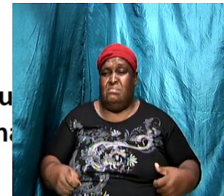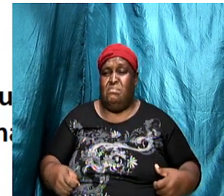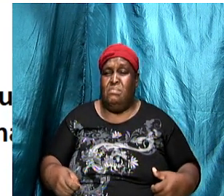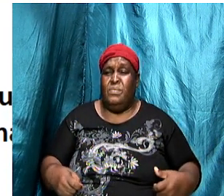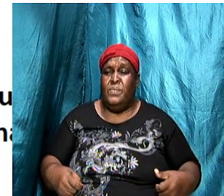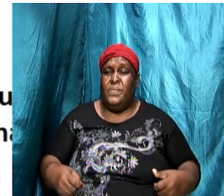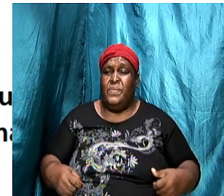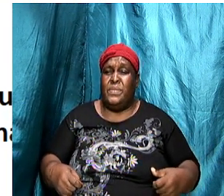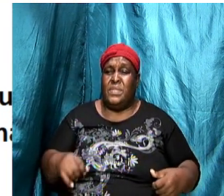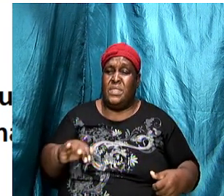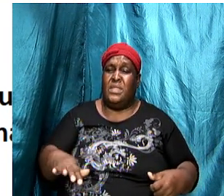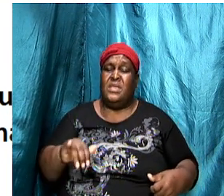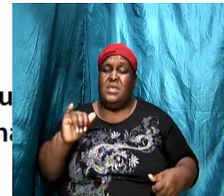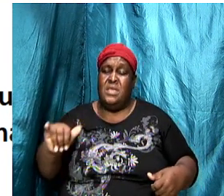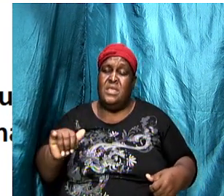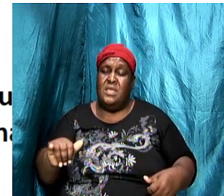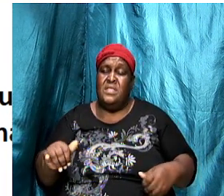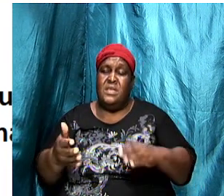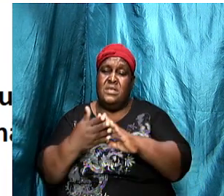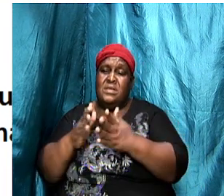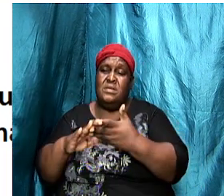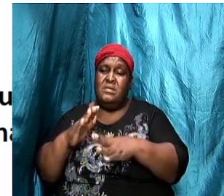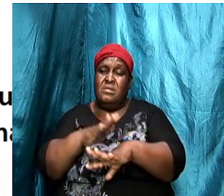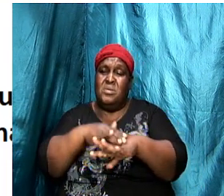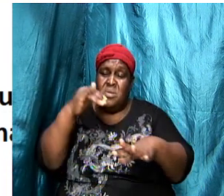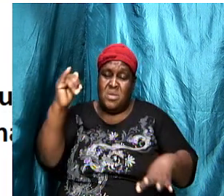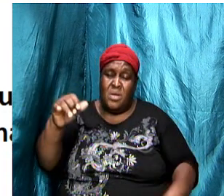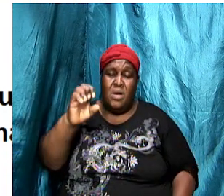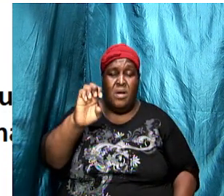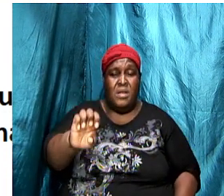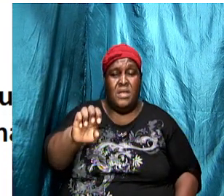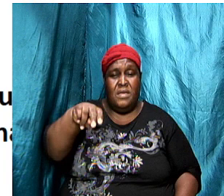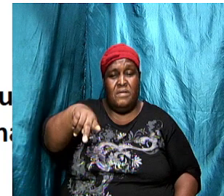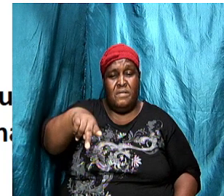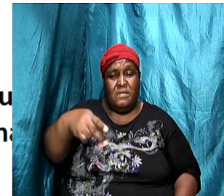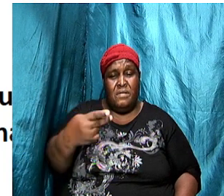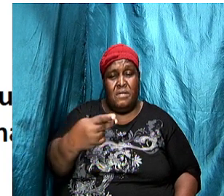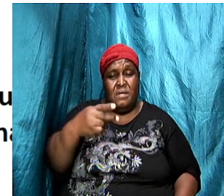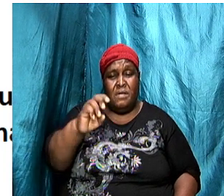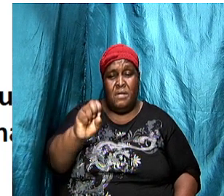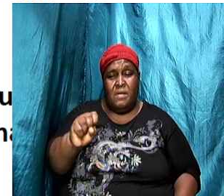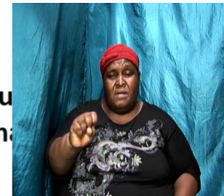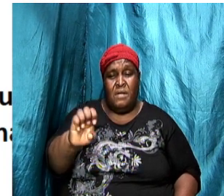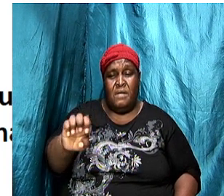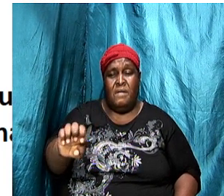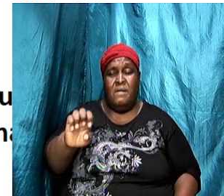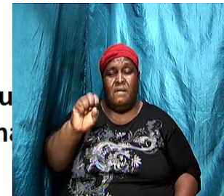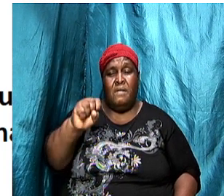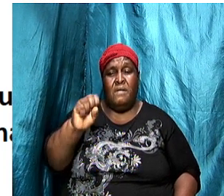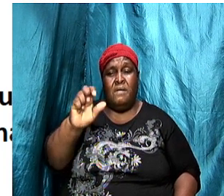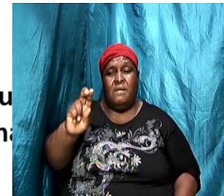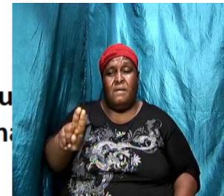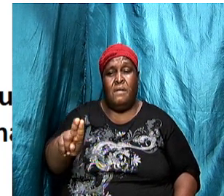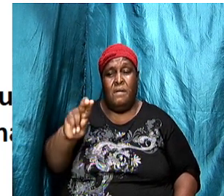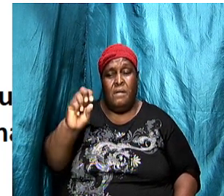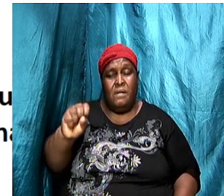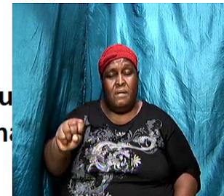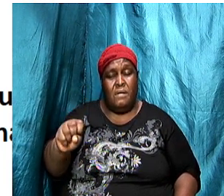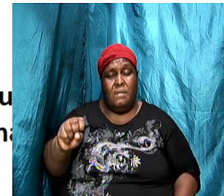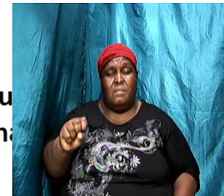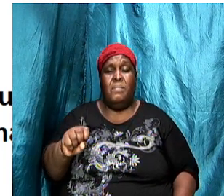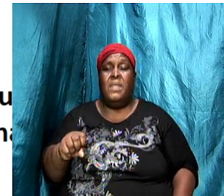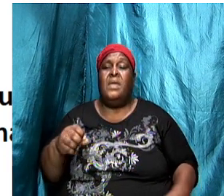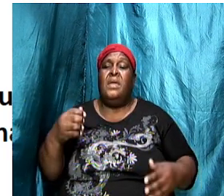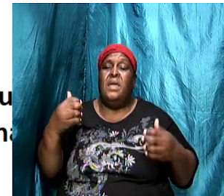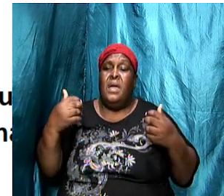city called Ephesus so here let just for summary a couple of things with Ephesus it